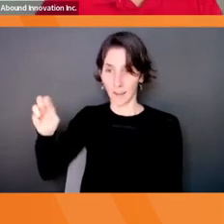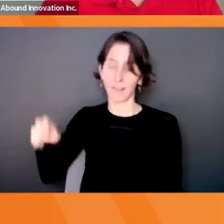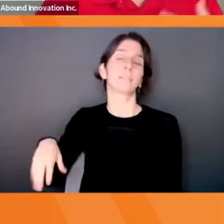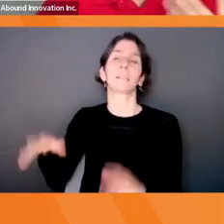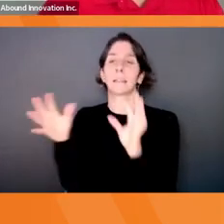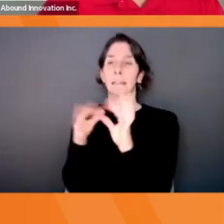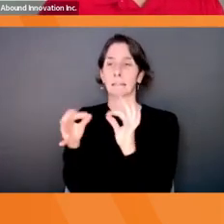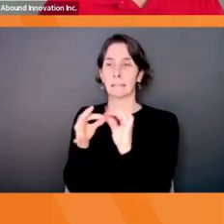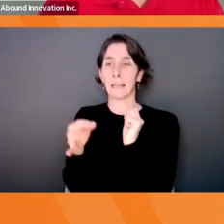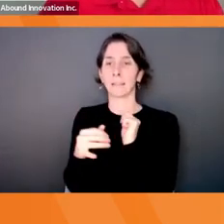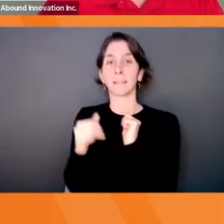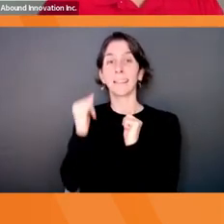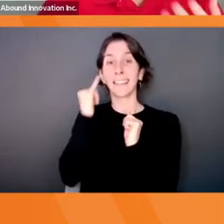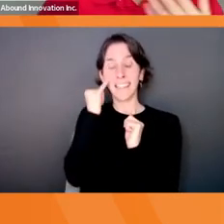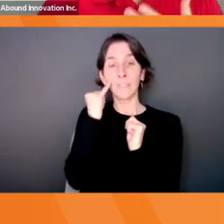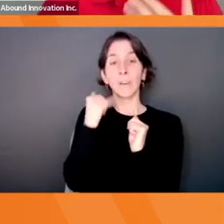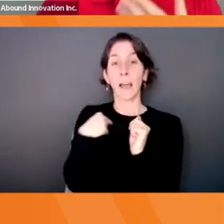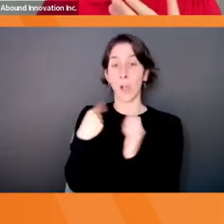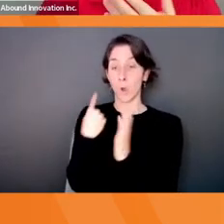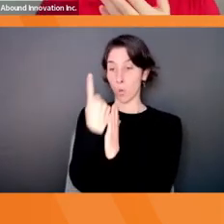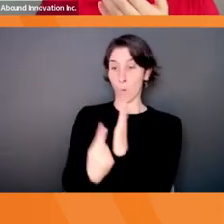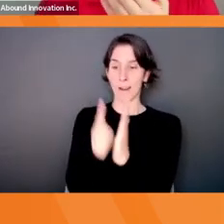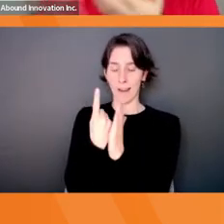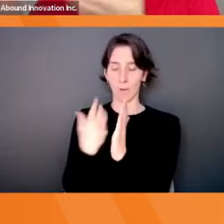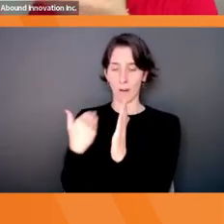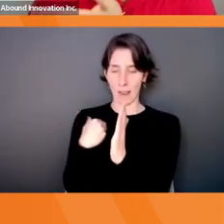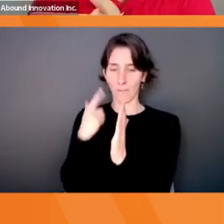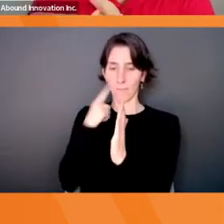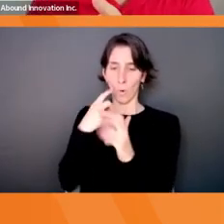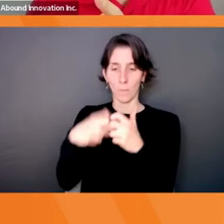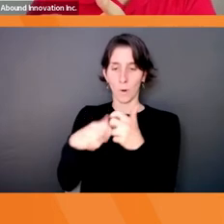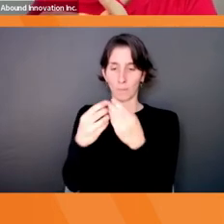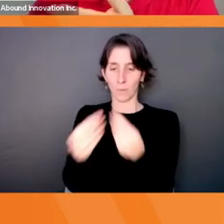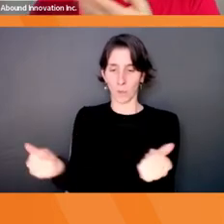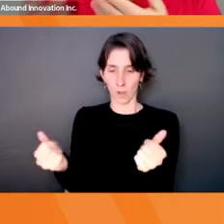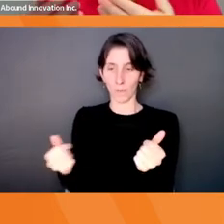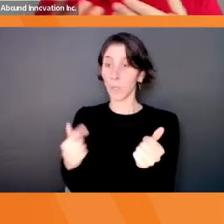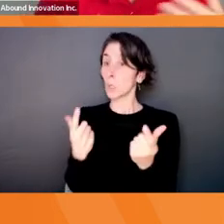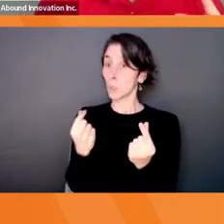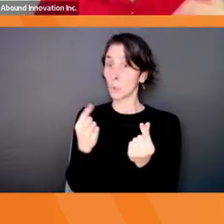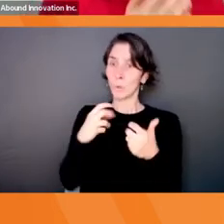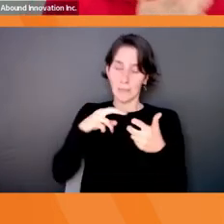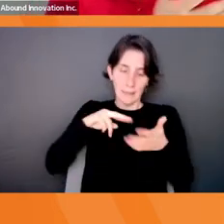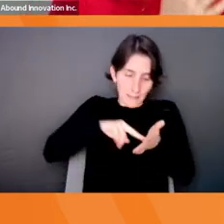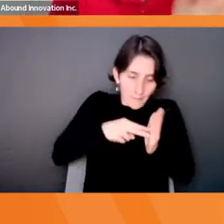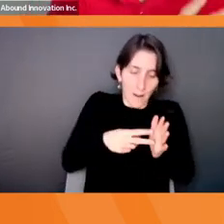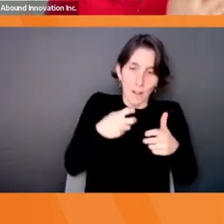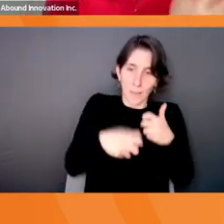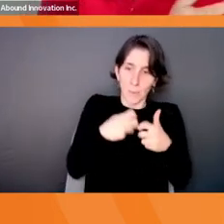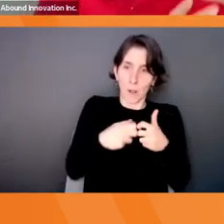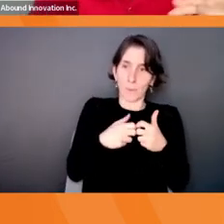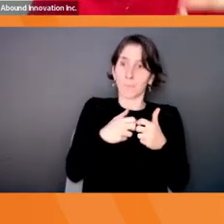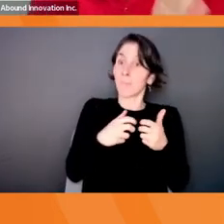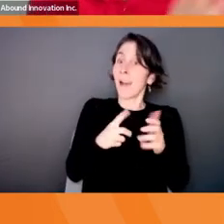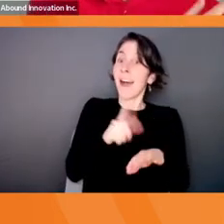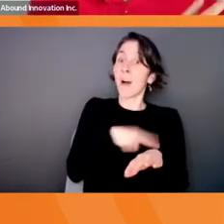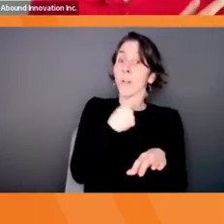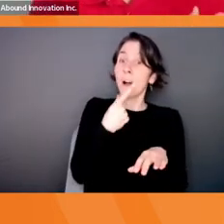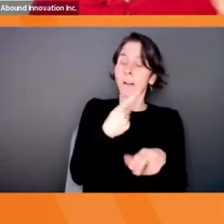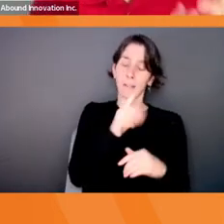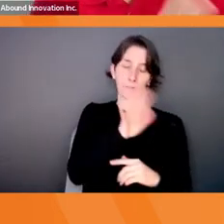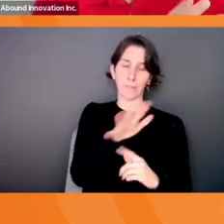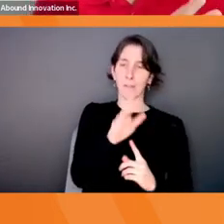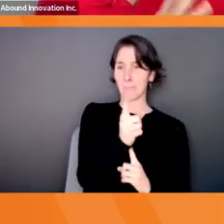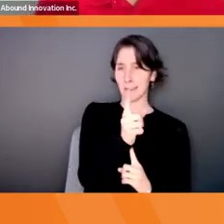minutes defining the problem, and five minutes coming up with a solution. So that's a huge percent of ratio